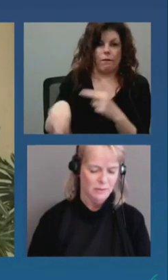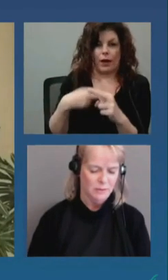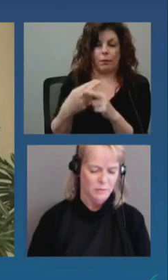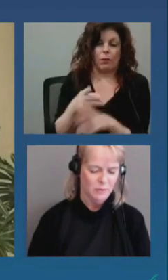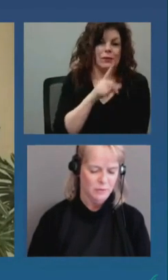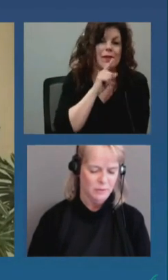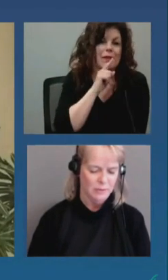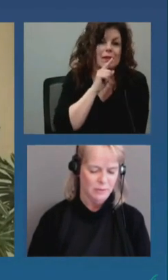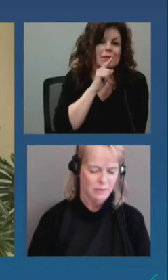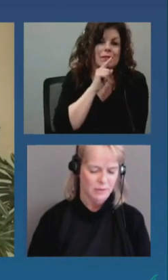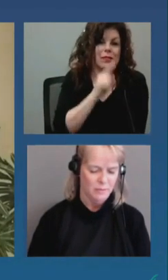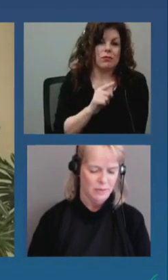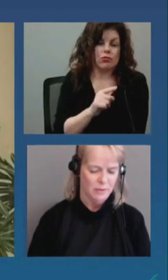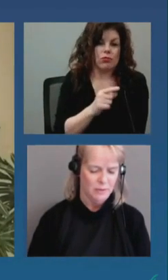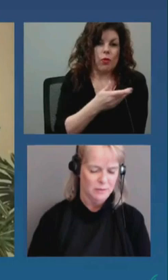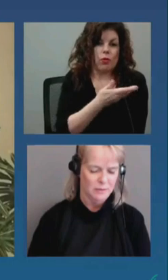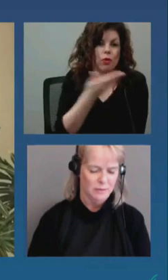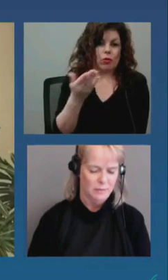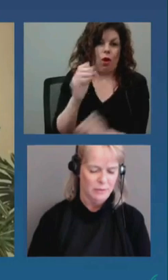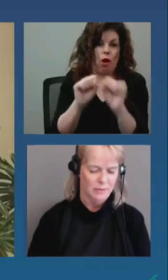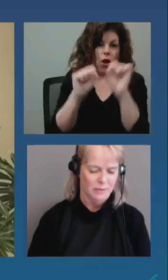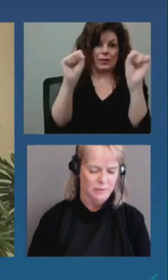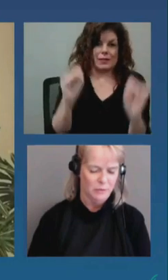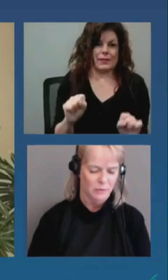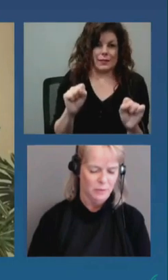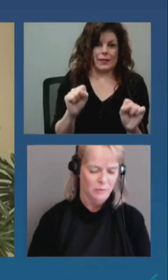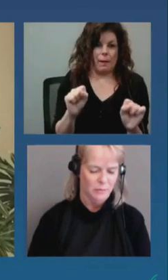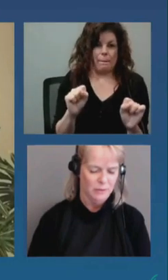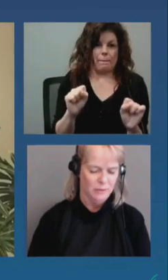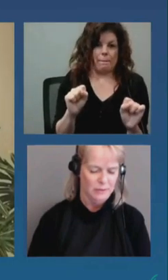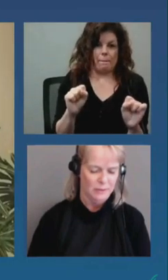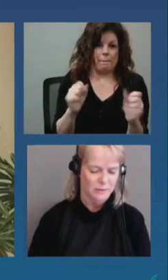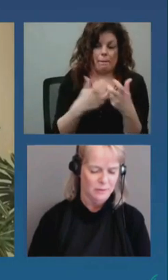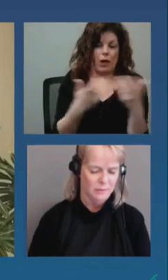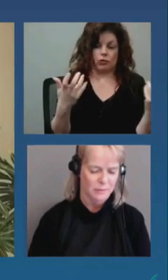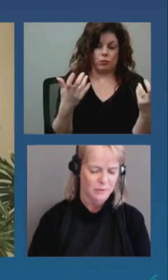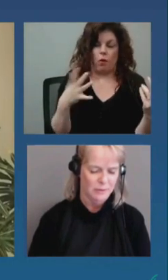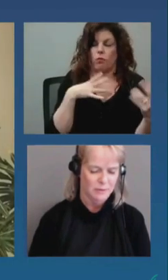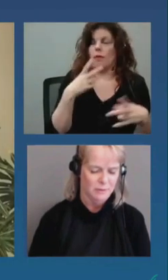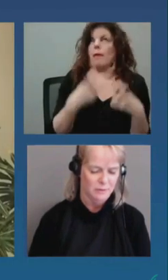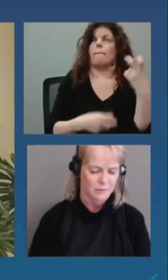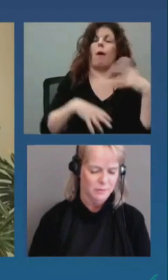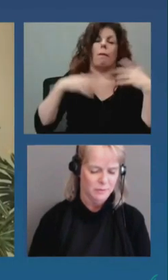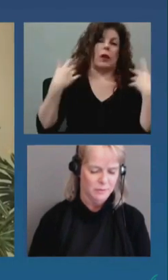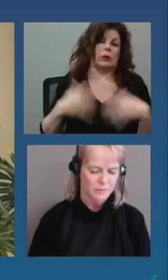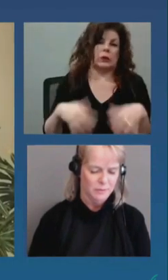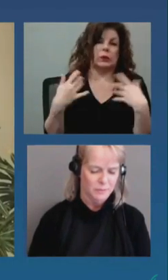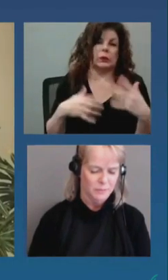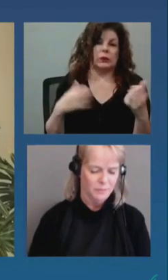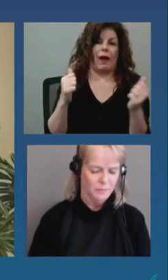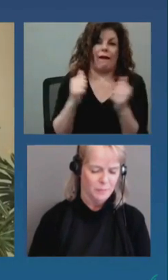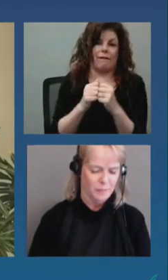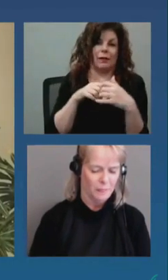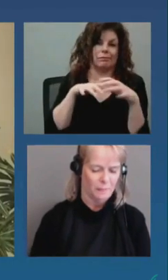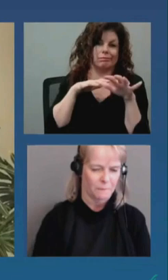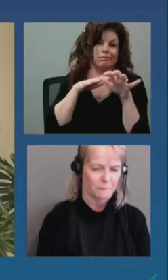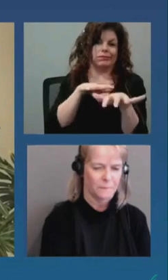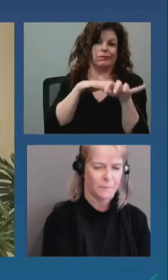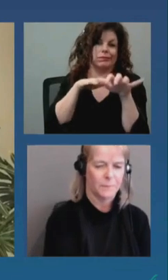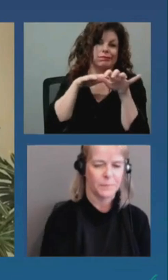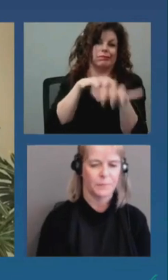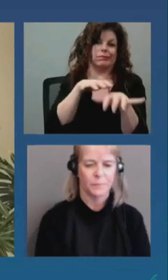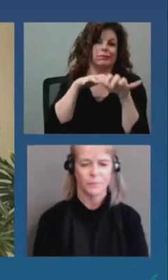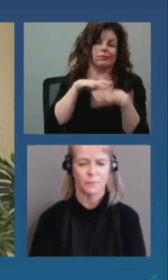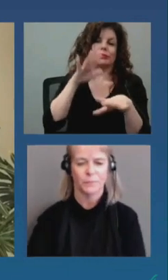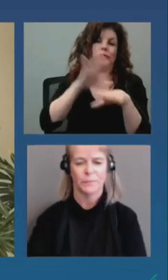évident lundi que le système ne marche pas. Il y a des grands problèmes avec la circulation sur